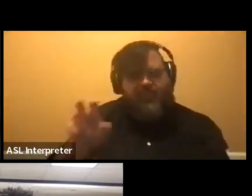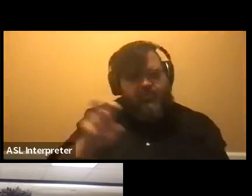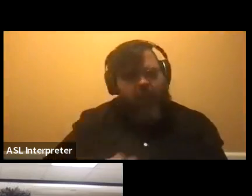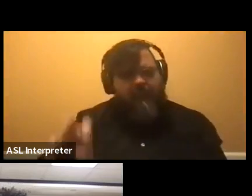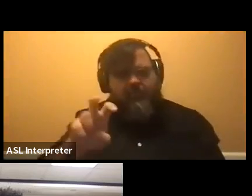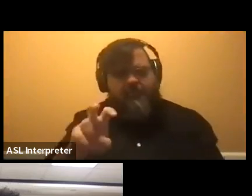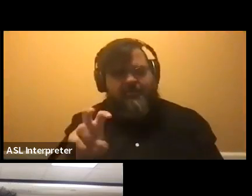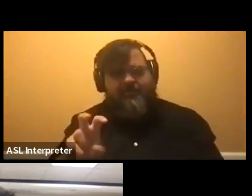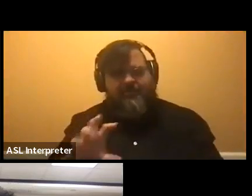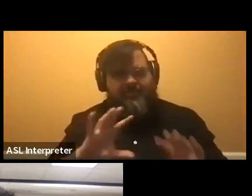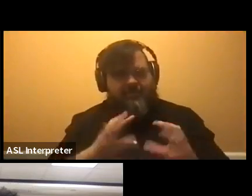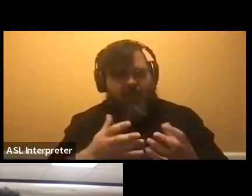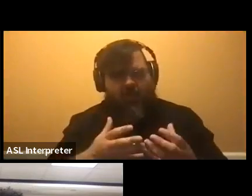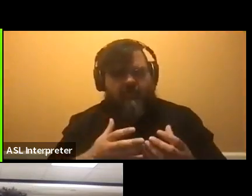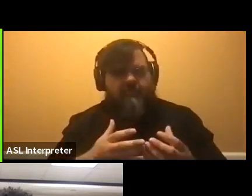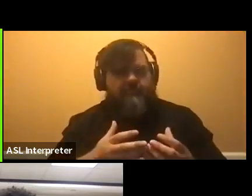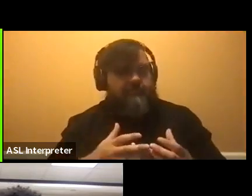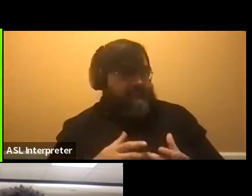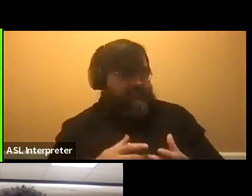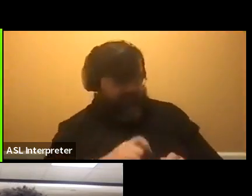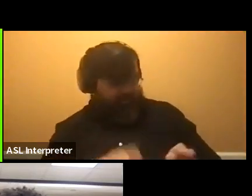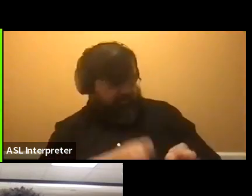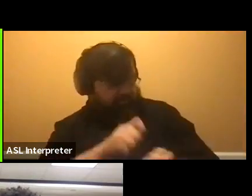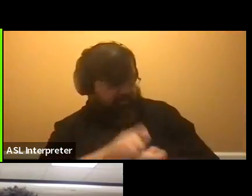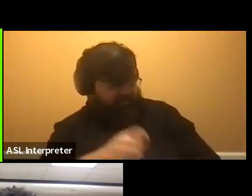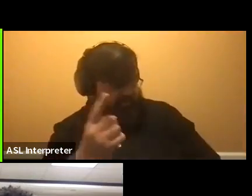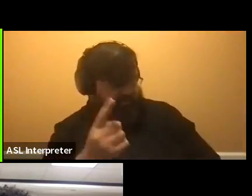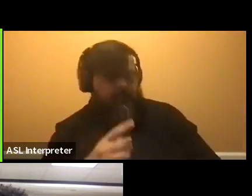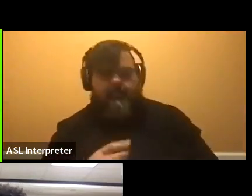about something specific. No. Yeah.